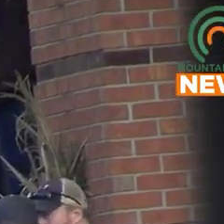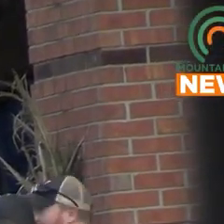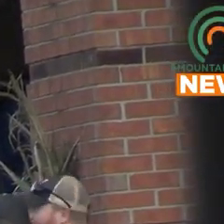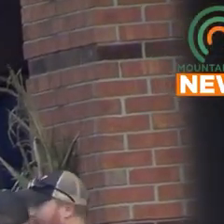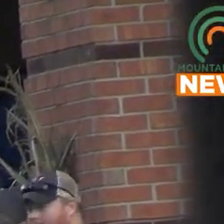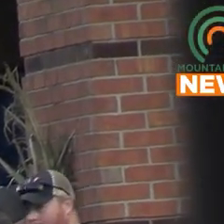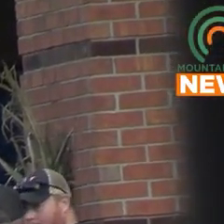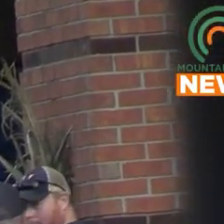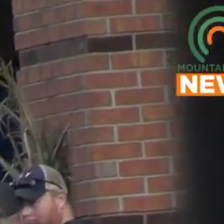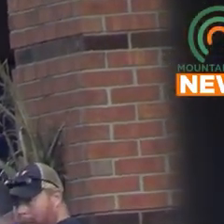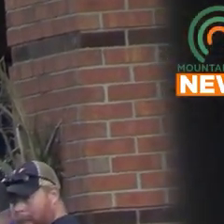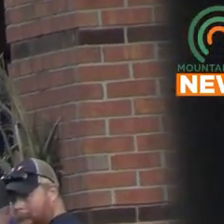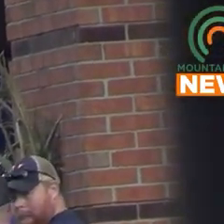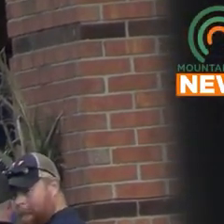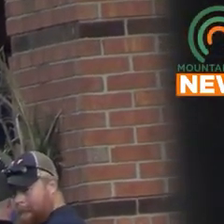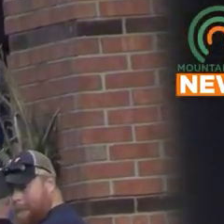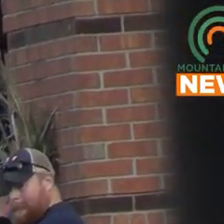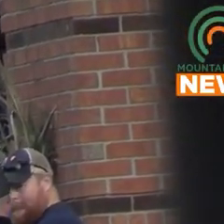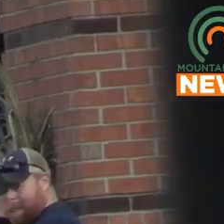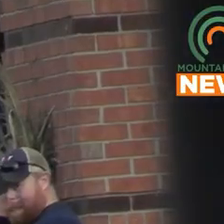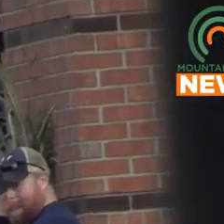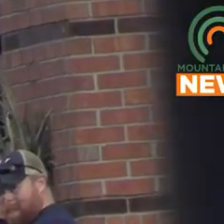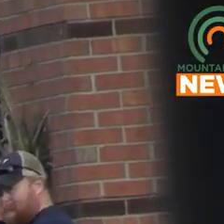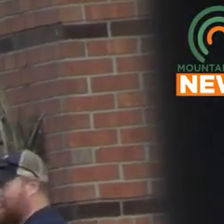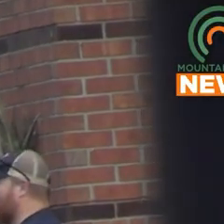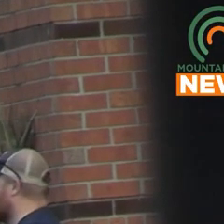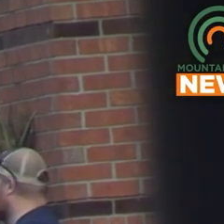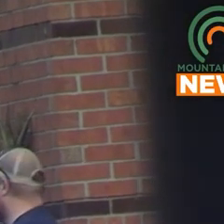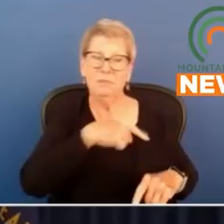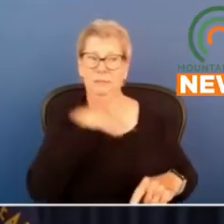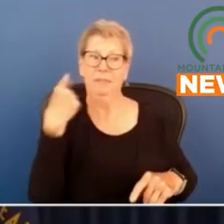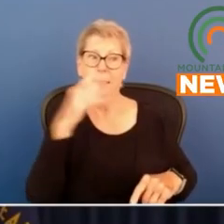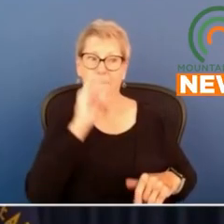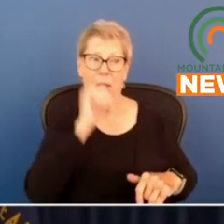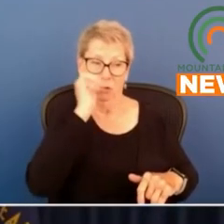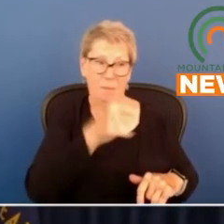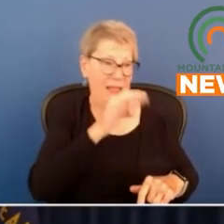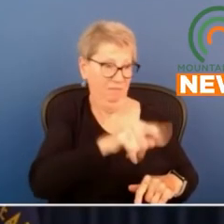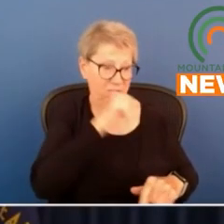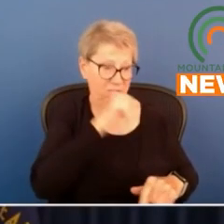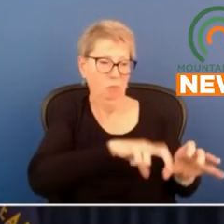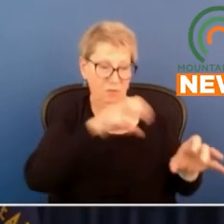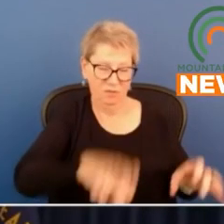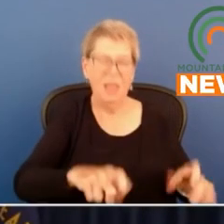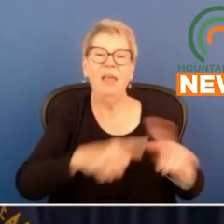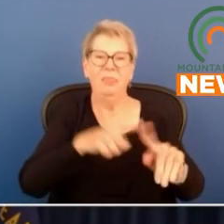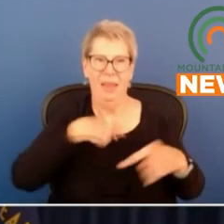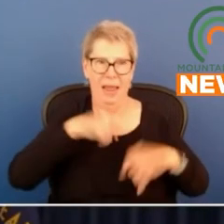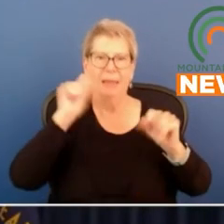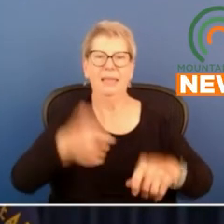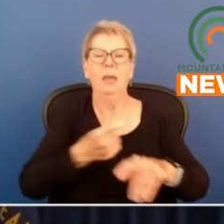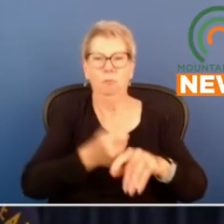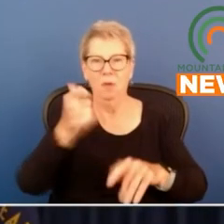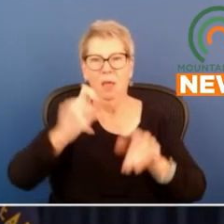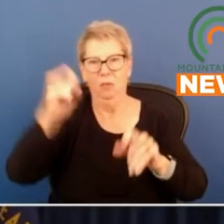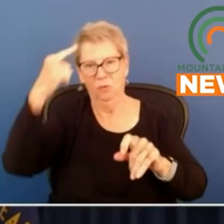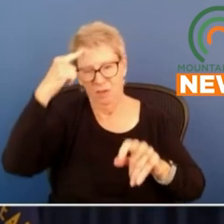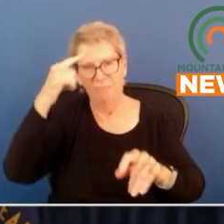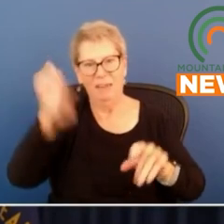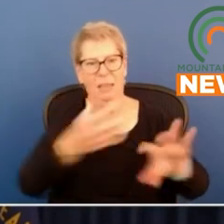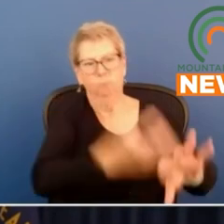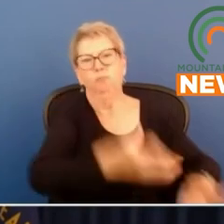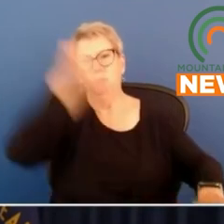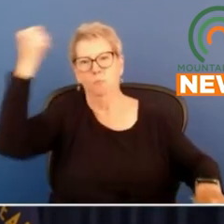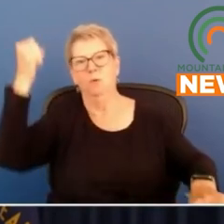tomorrow Beshear said the first step in the process in any case. There's a removal process that the governor is able